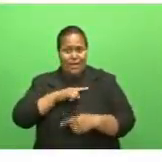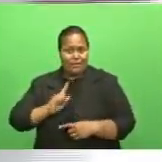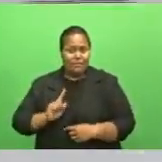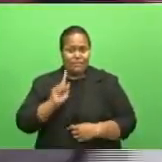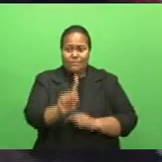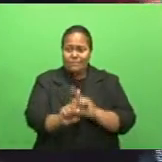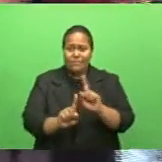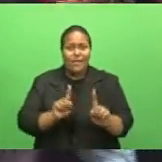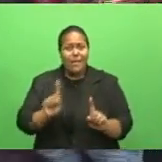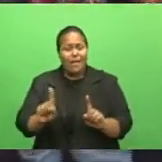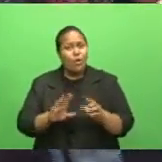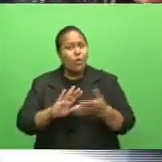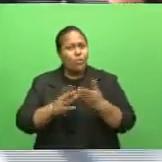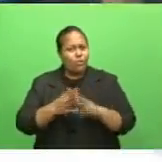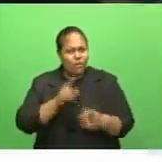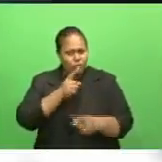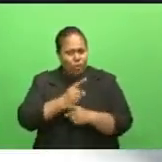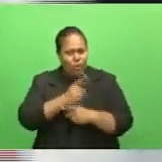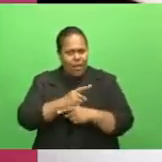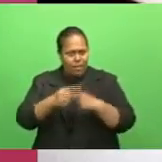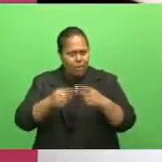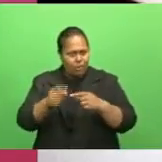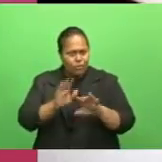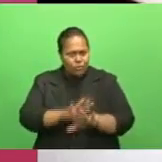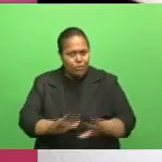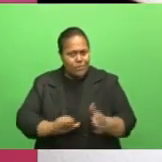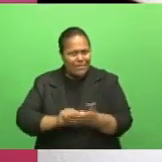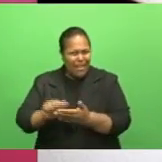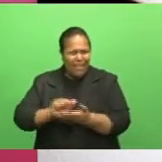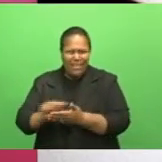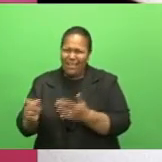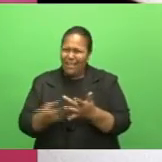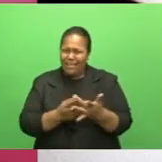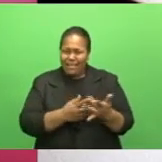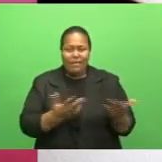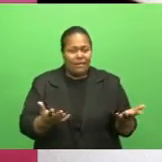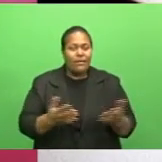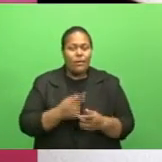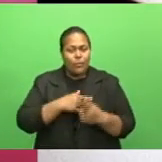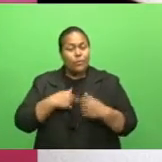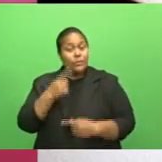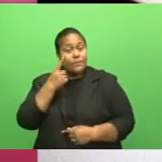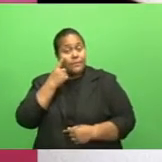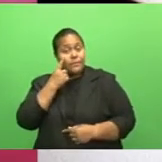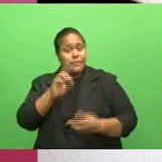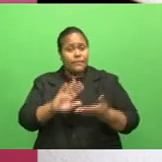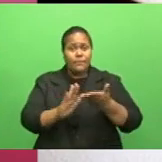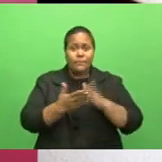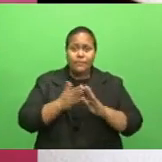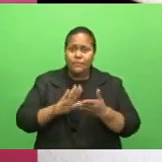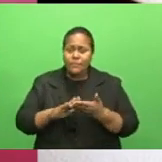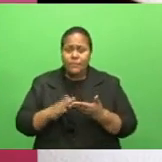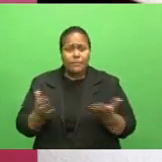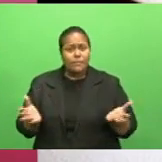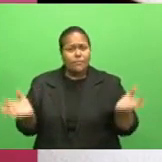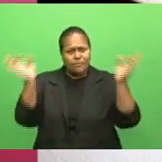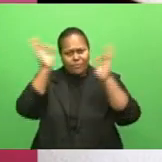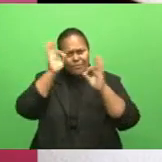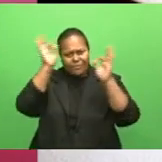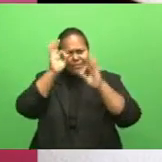trafficking issues. We have noticed that communities don't really have a good